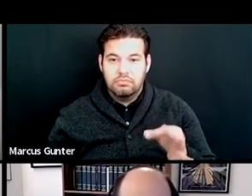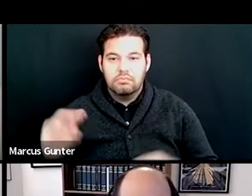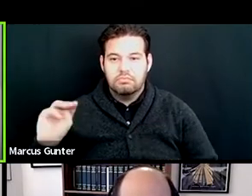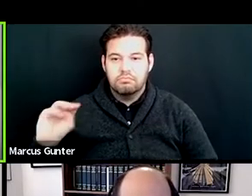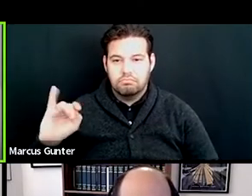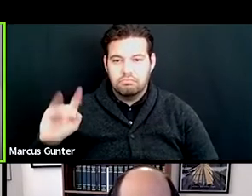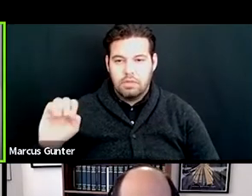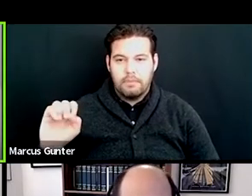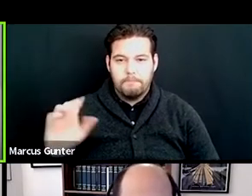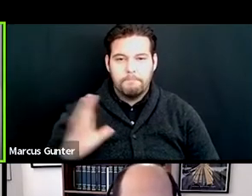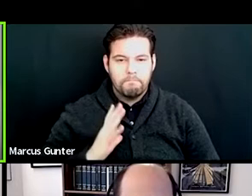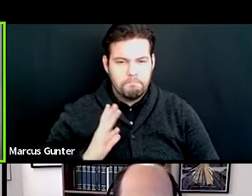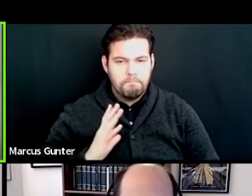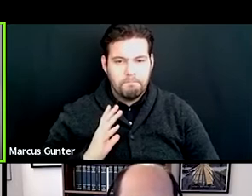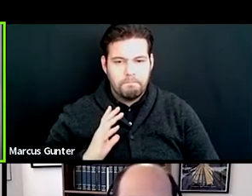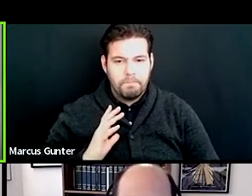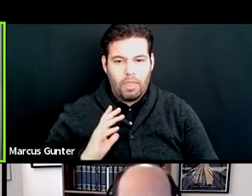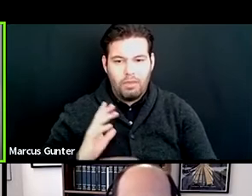Go ahead, Damien.